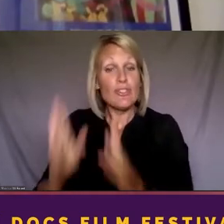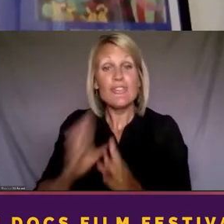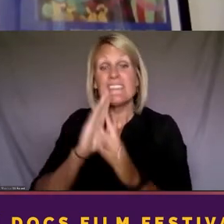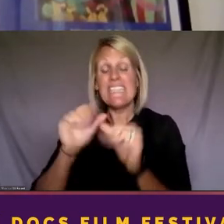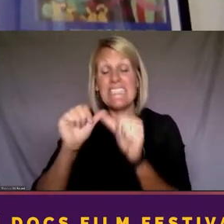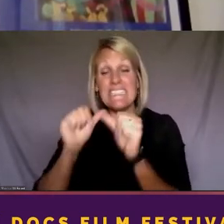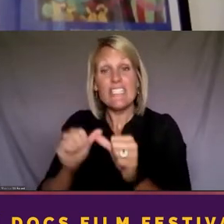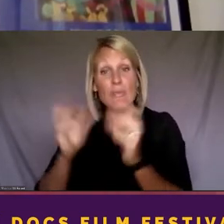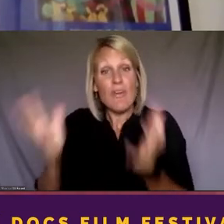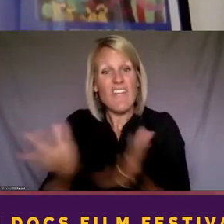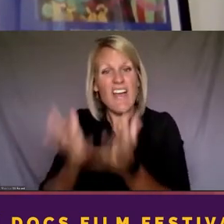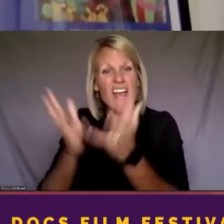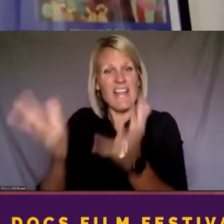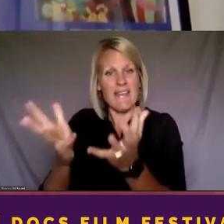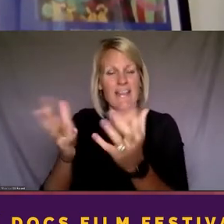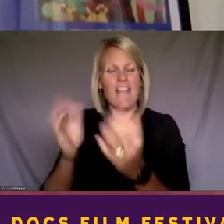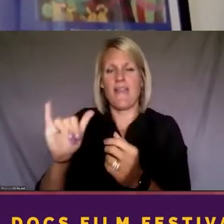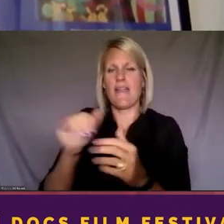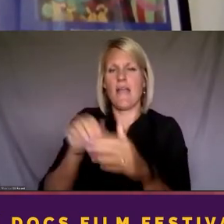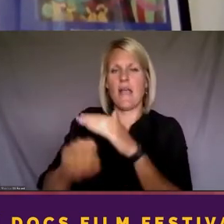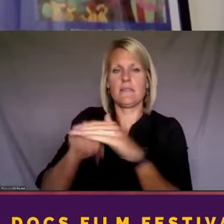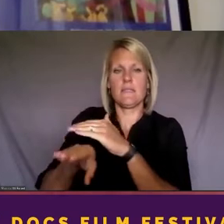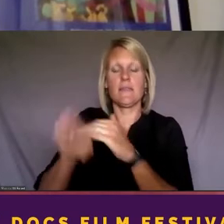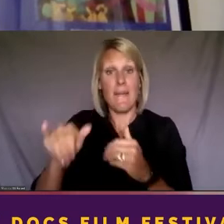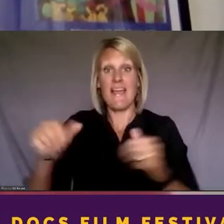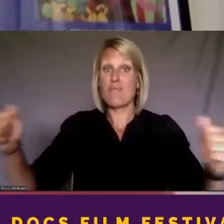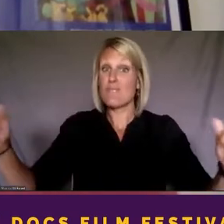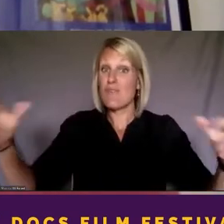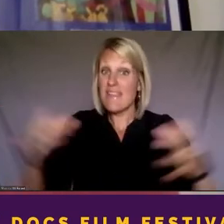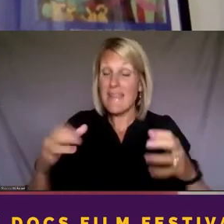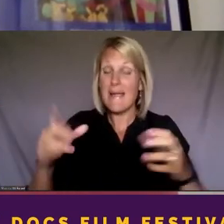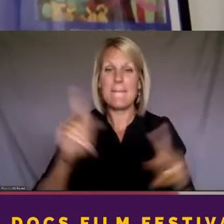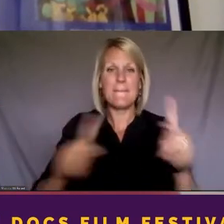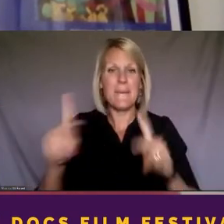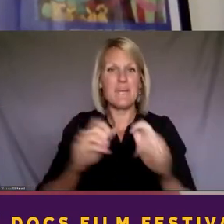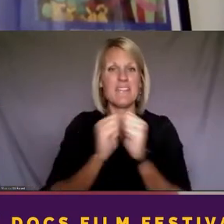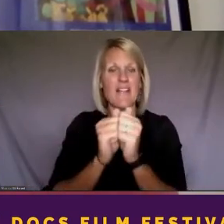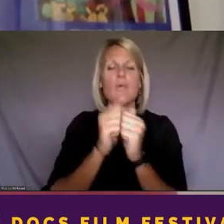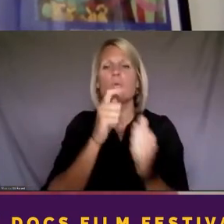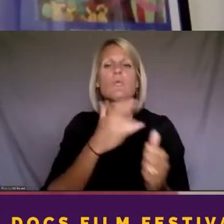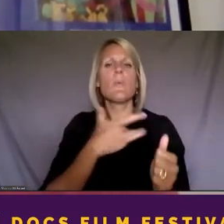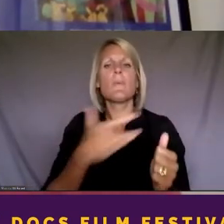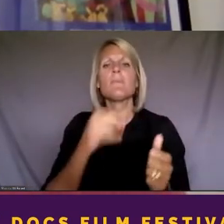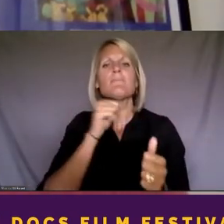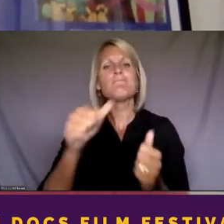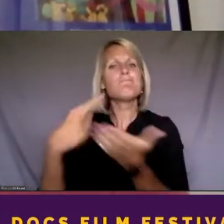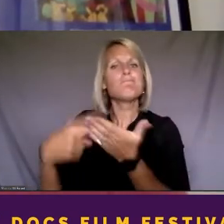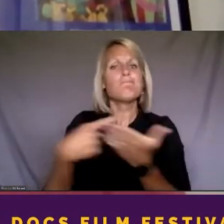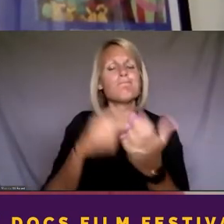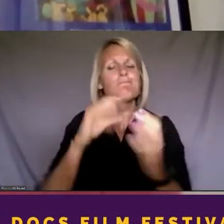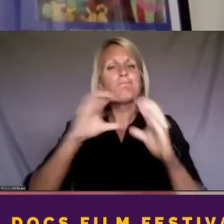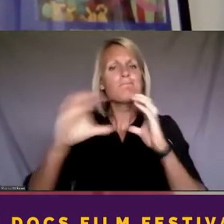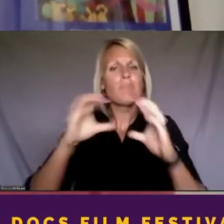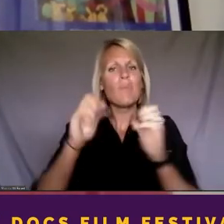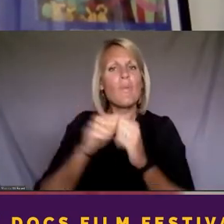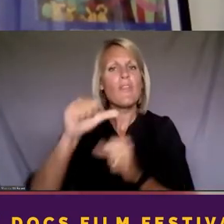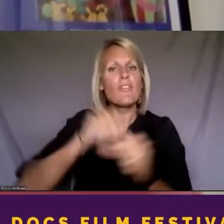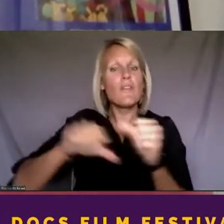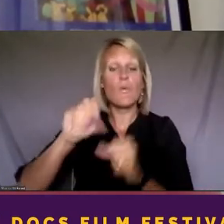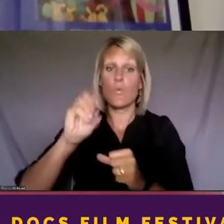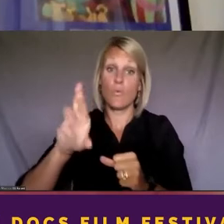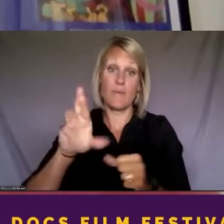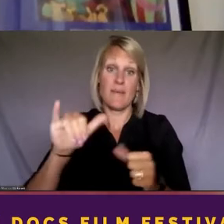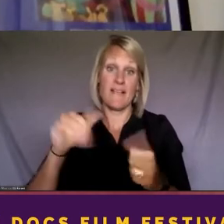by bringing people together who might not normally be in conversation with one another by having, or by having